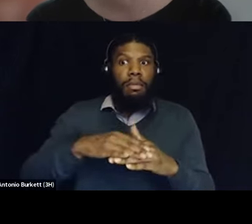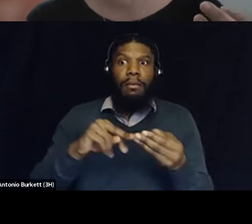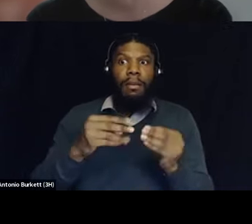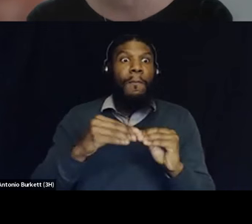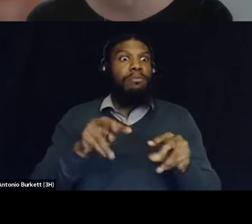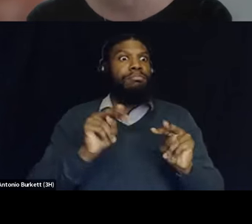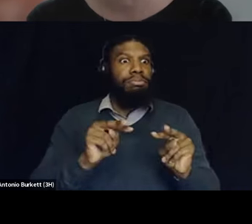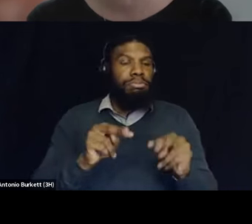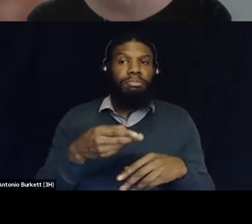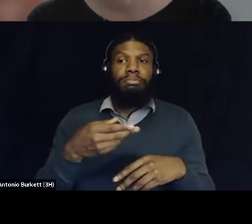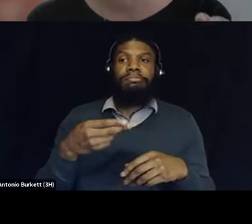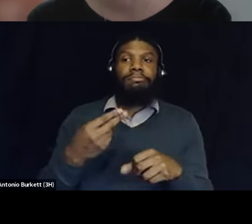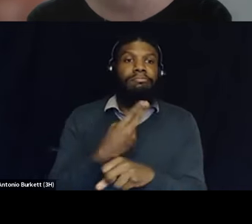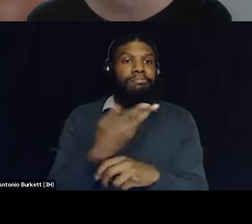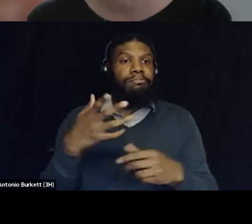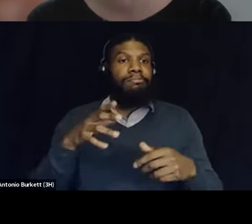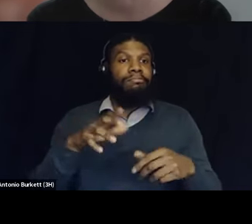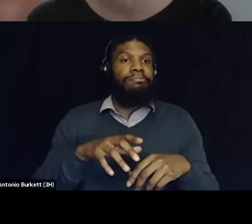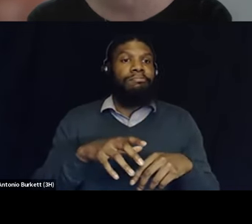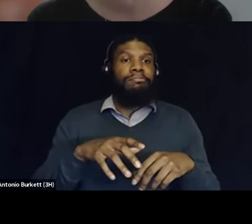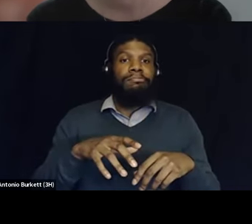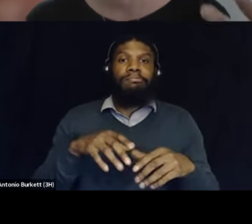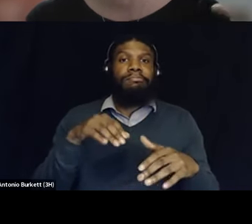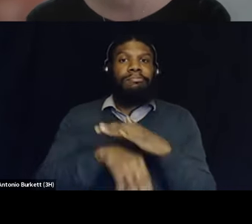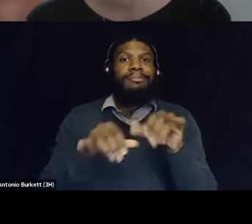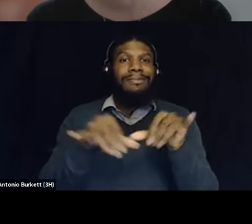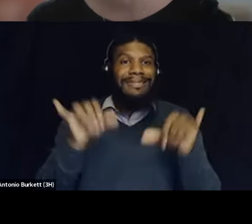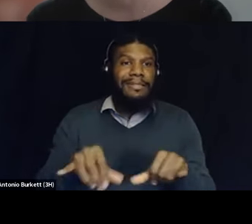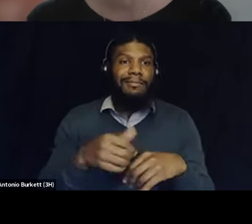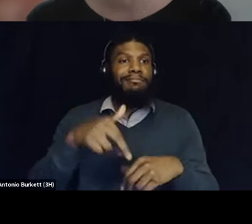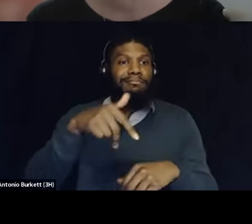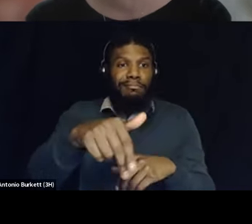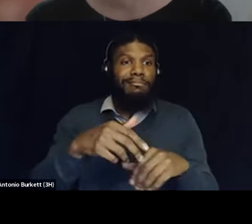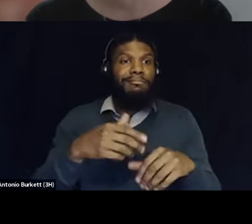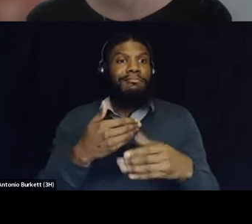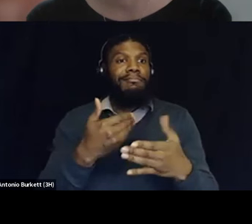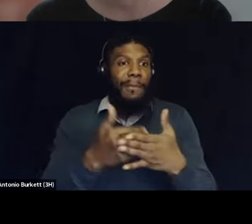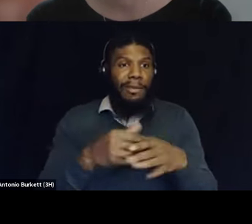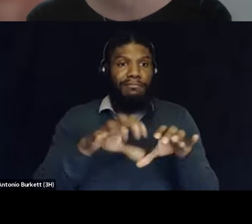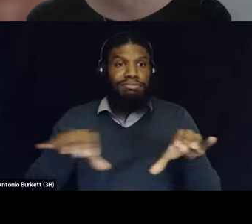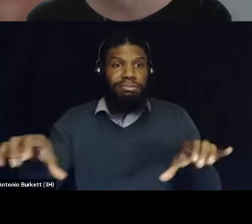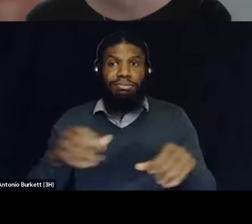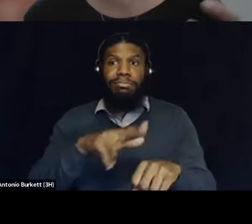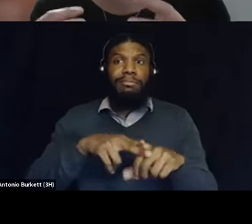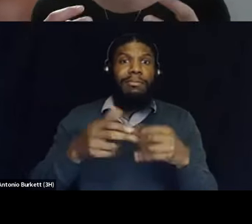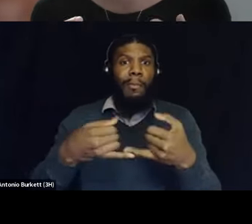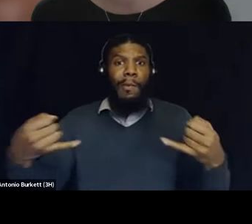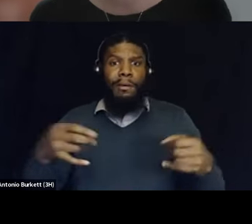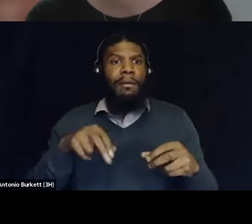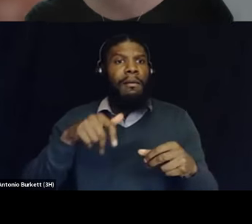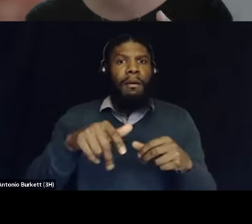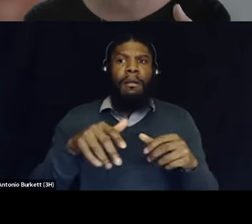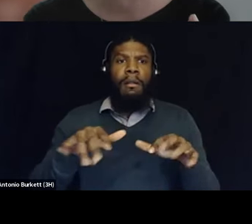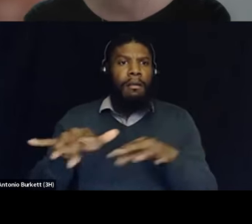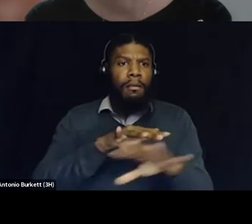neighborhoods when they enter the health care system across national borders and all of that data in turn acts to like reinforce